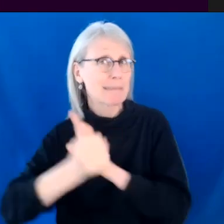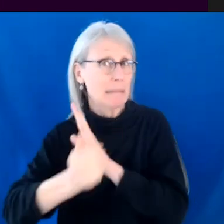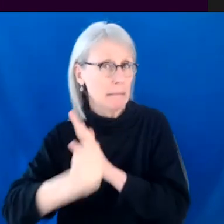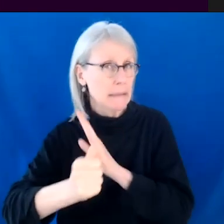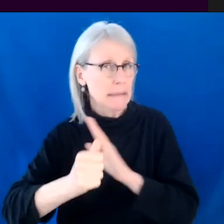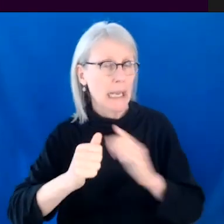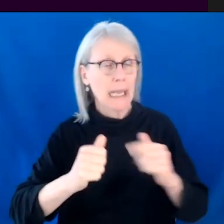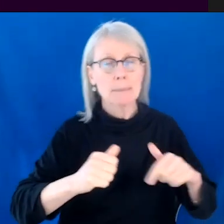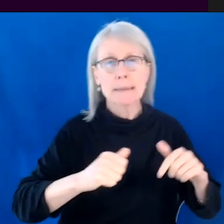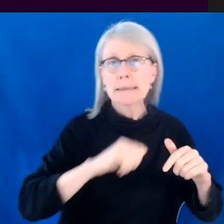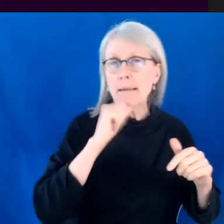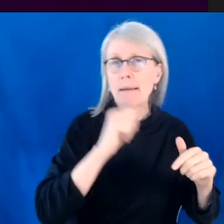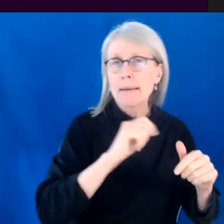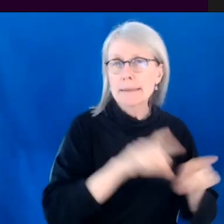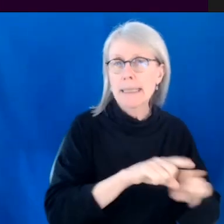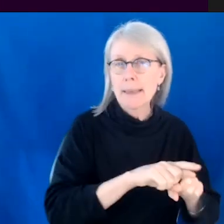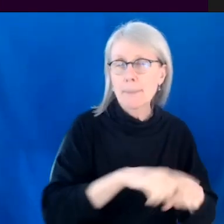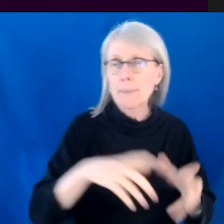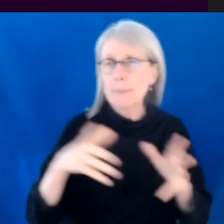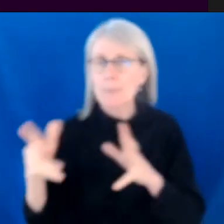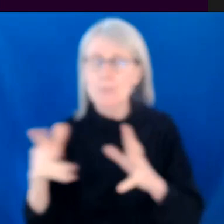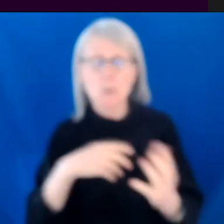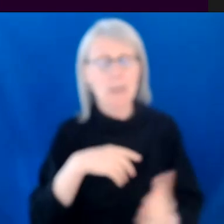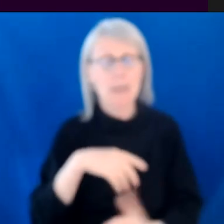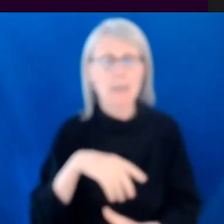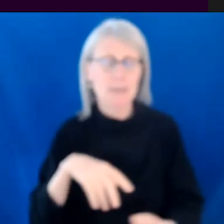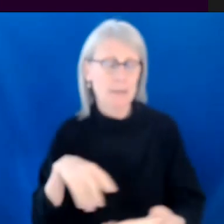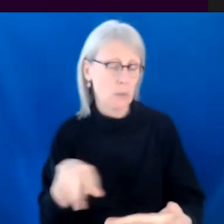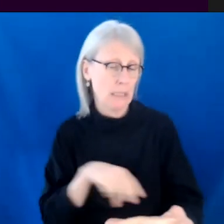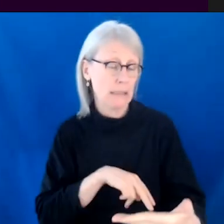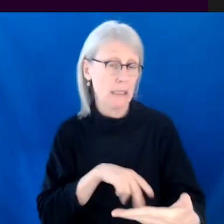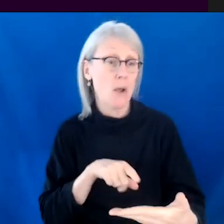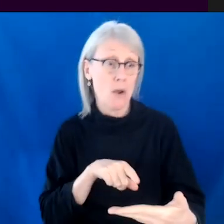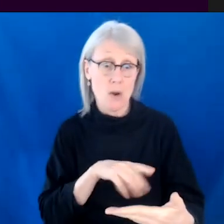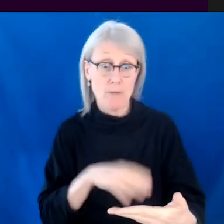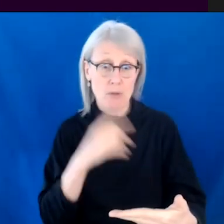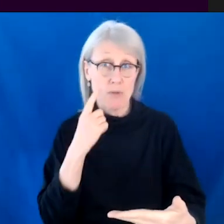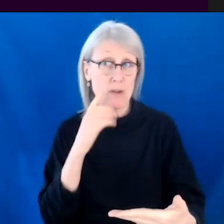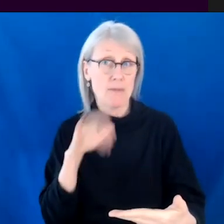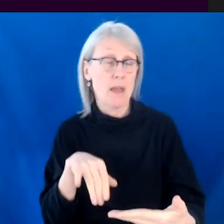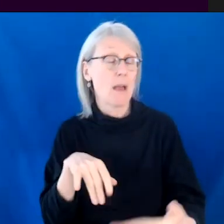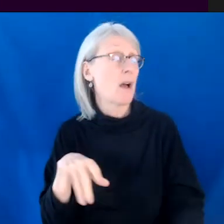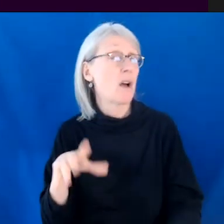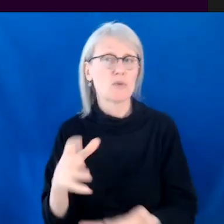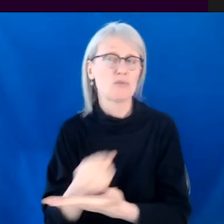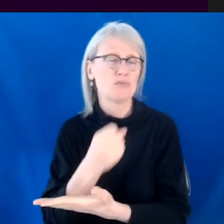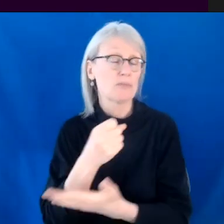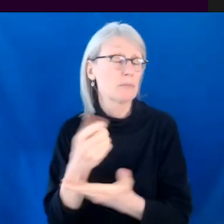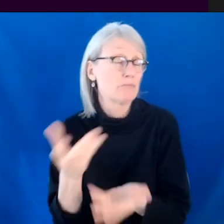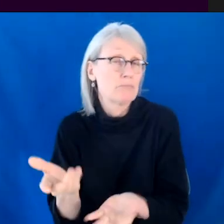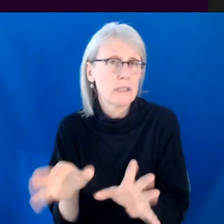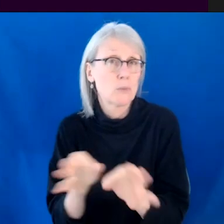And so it's like when I'm reading and I see, yeah, I see something that I'm like, Oh, I never would have thought of that. I, I think that's like,